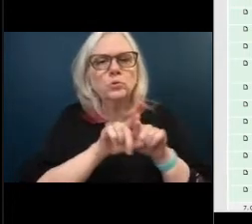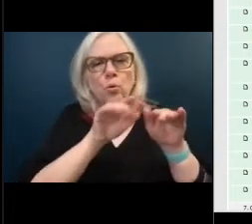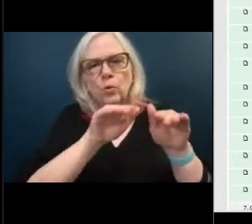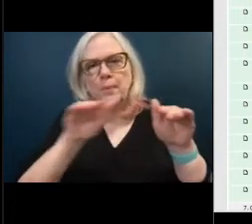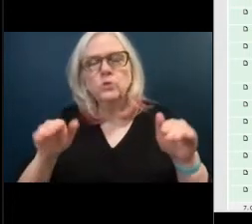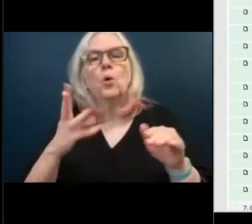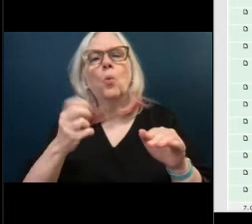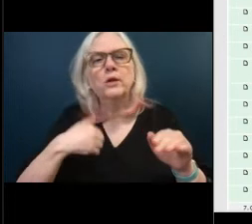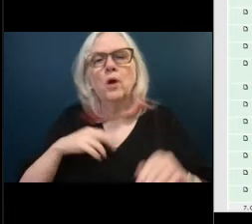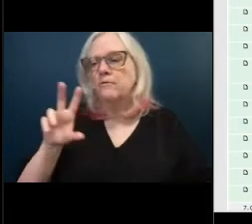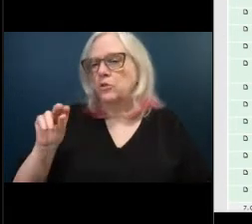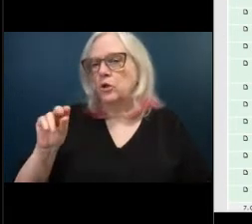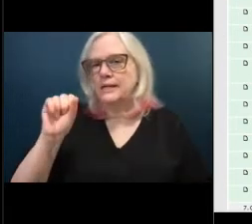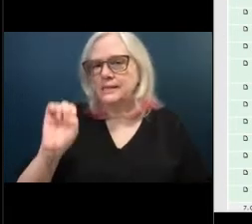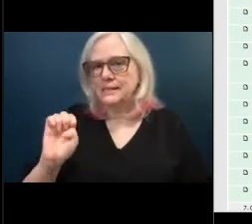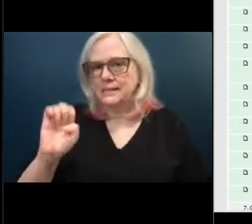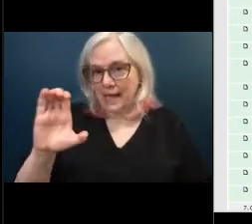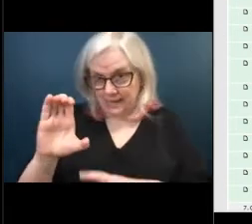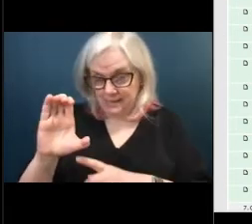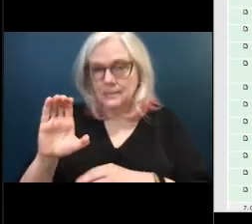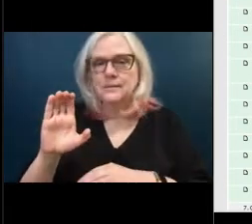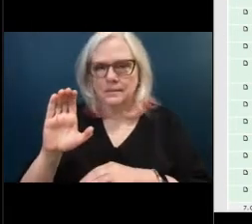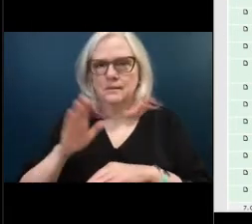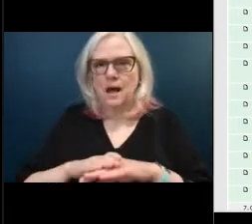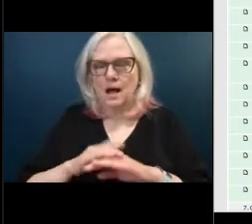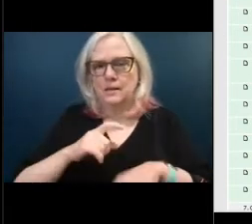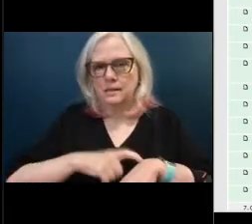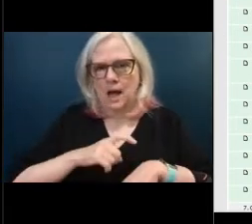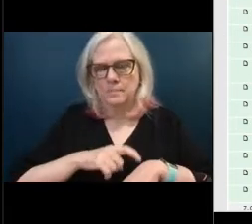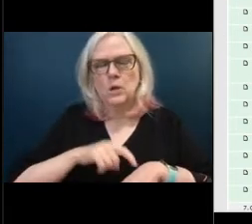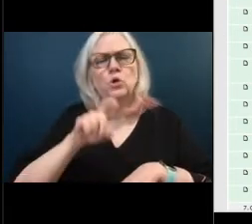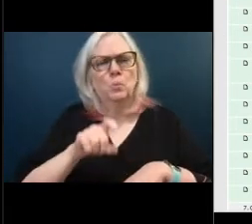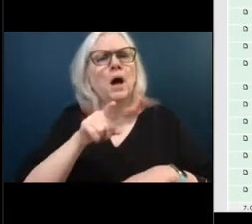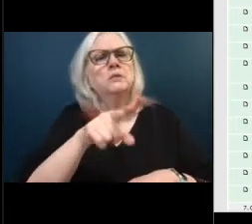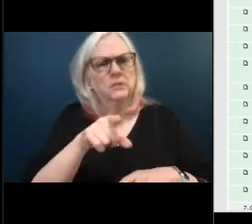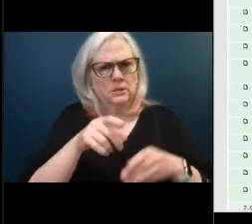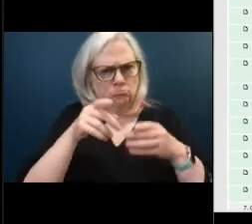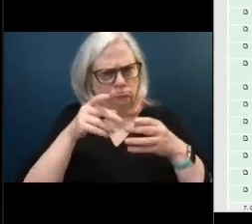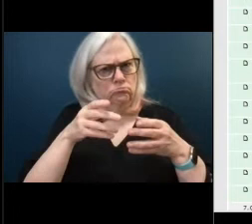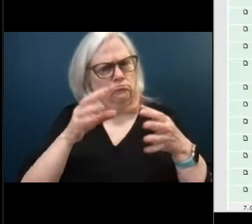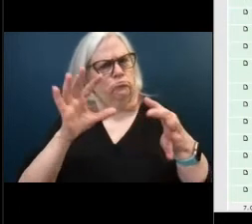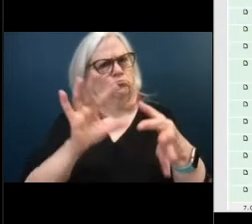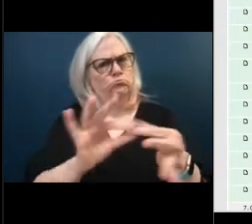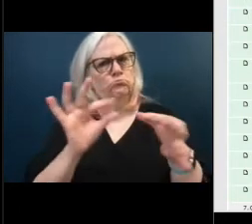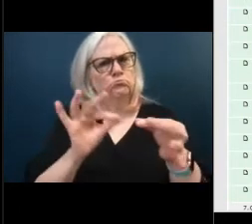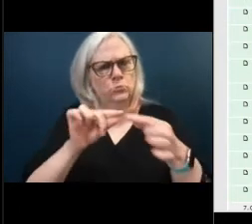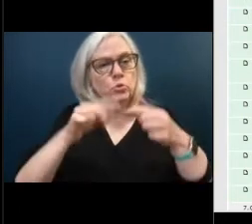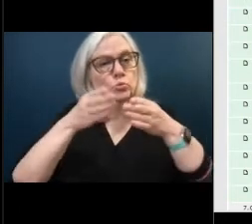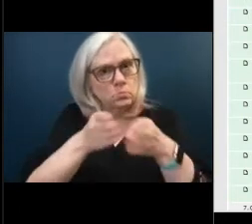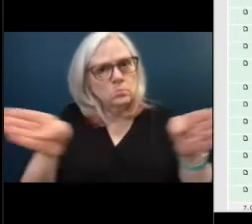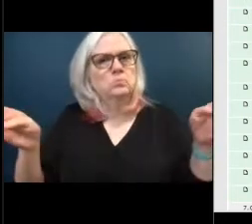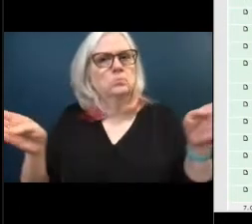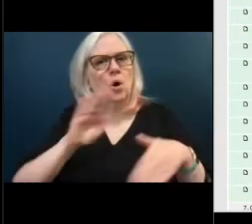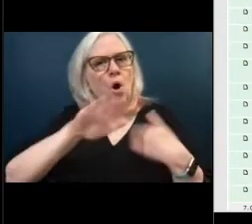comments must be addressed to the city commission as a whole, not to any individual on the dais or in the audience. Displays